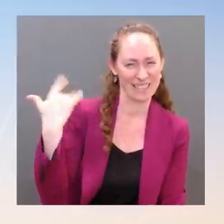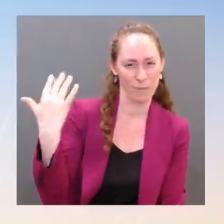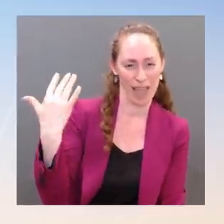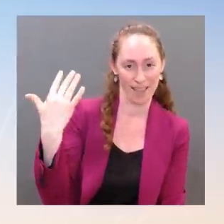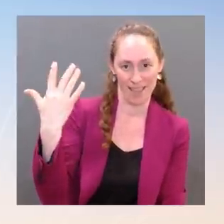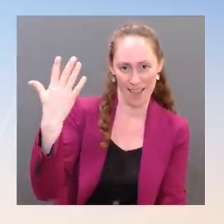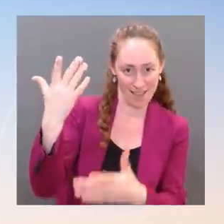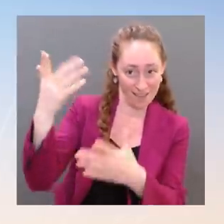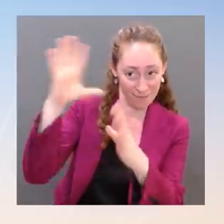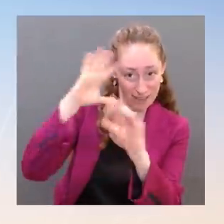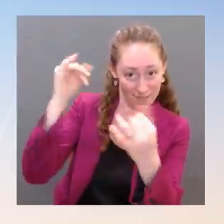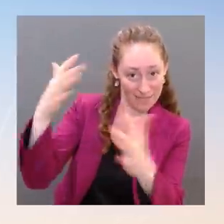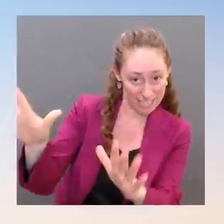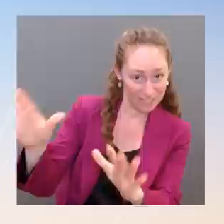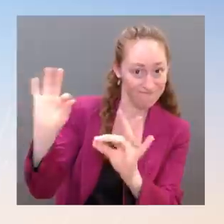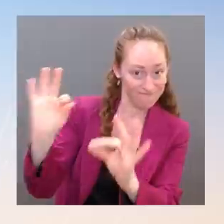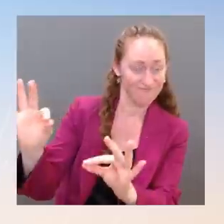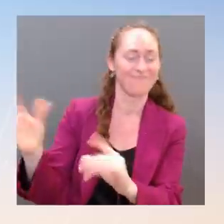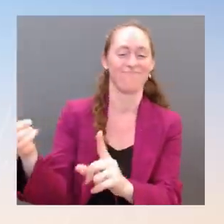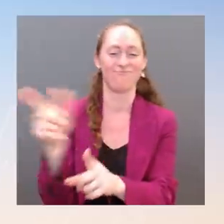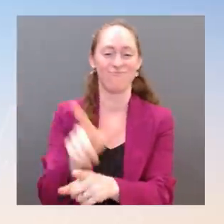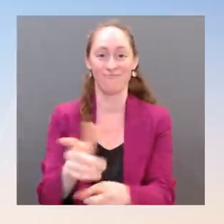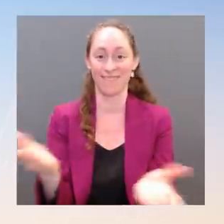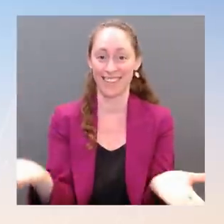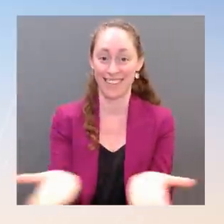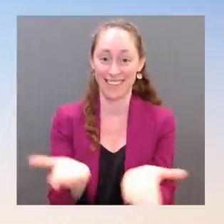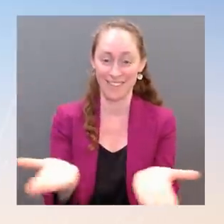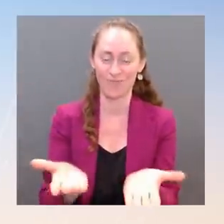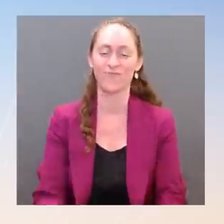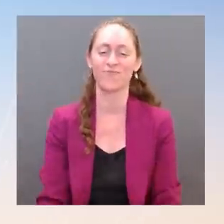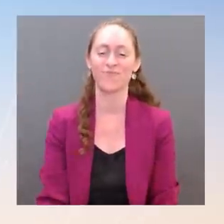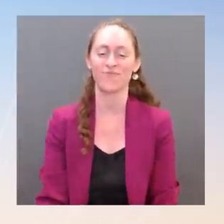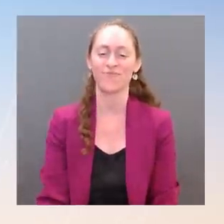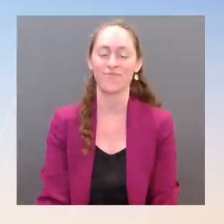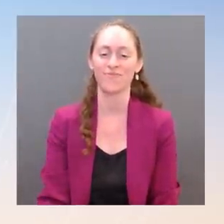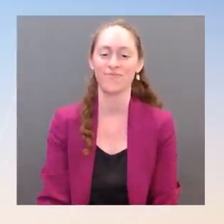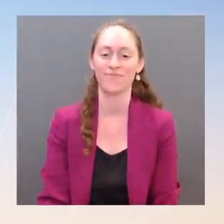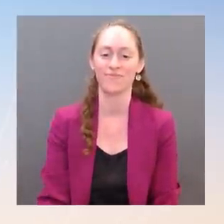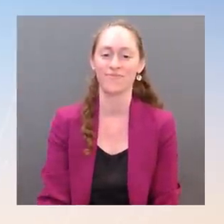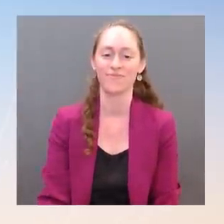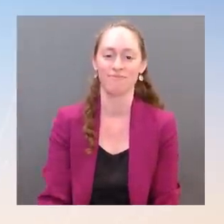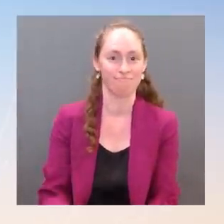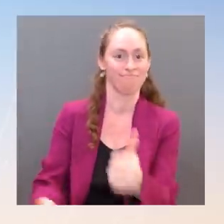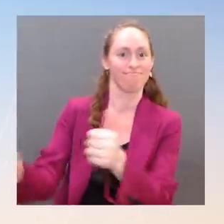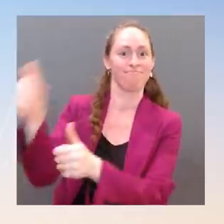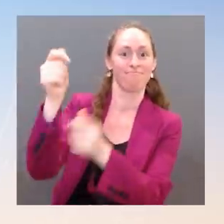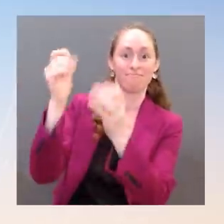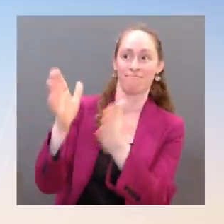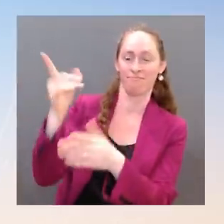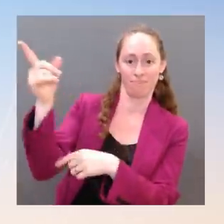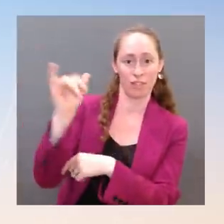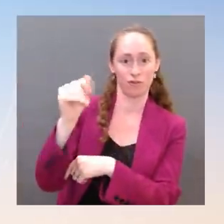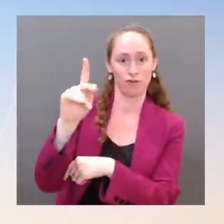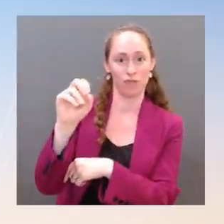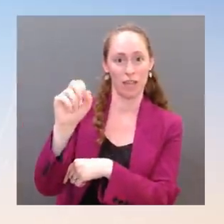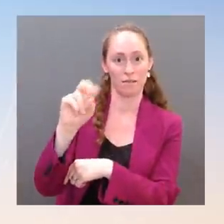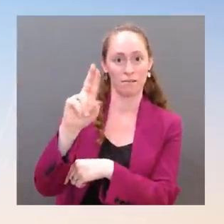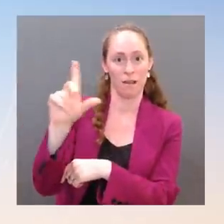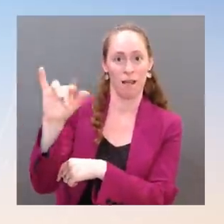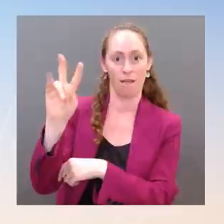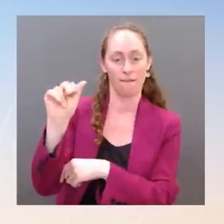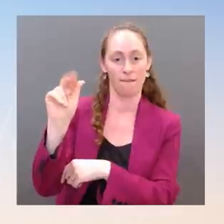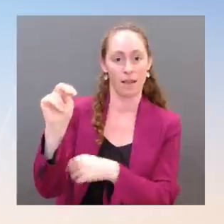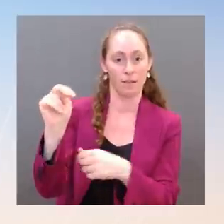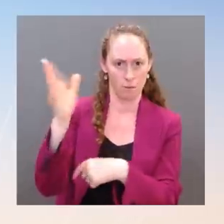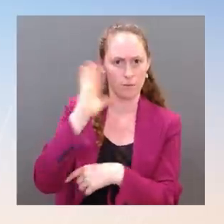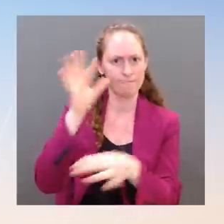Security Advisor Jake Sullivan is here. He's going to take your question, preview Asia, and he has a heart out at 2.30, so